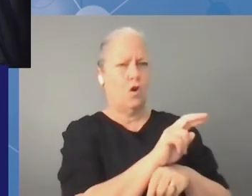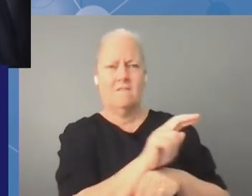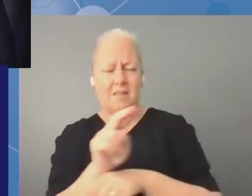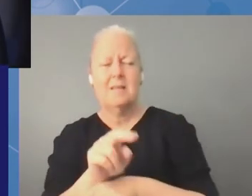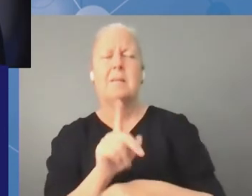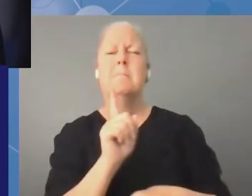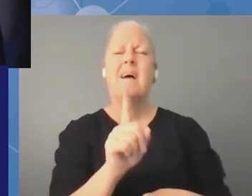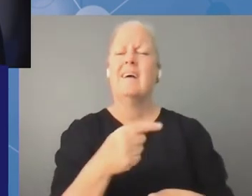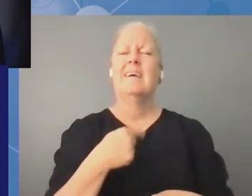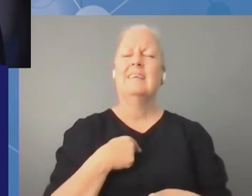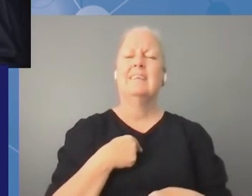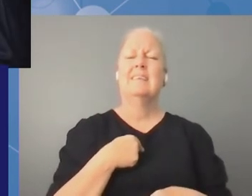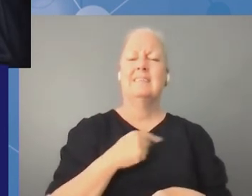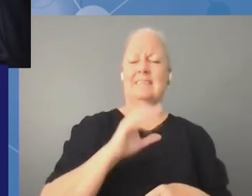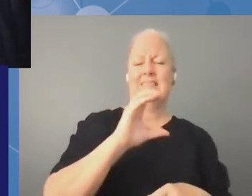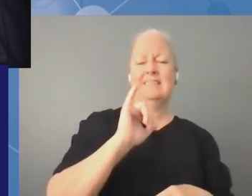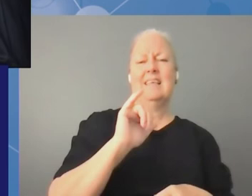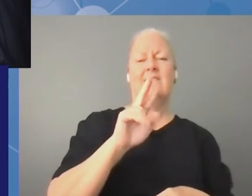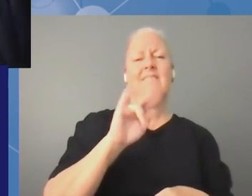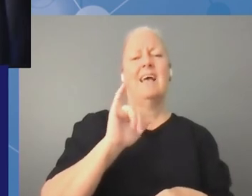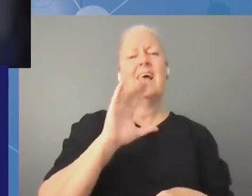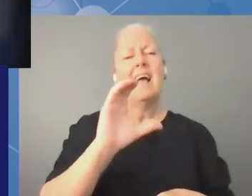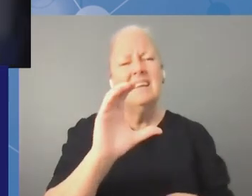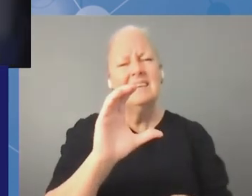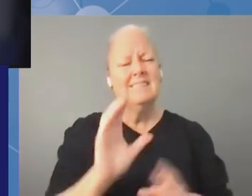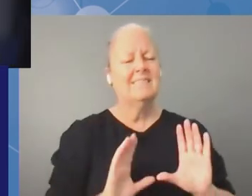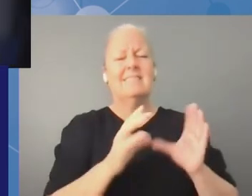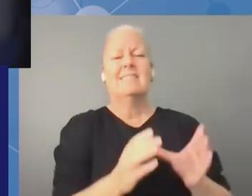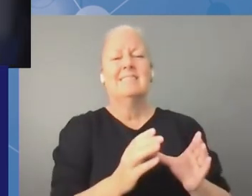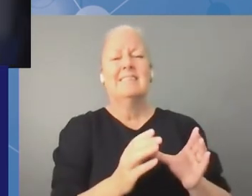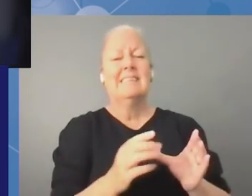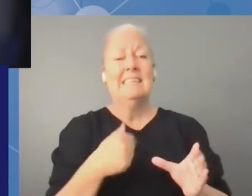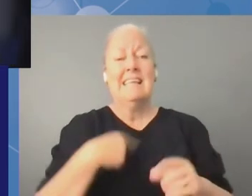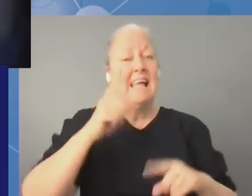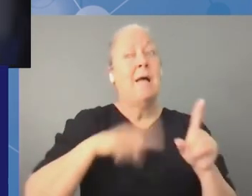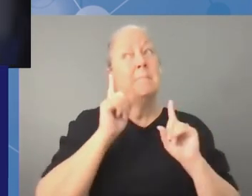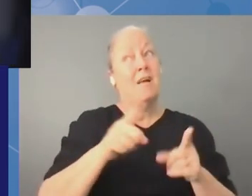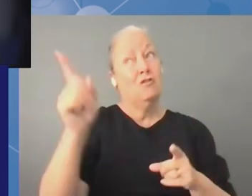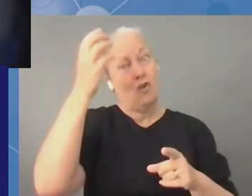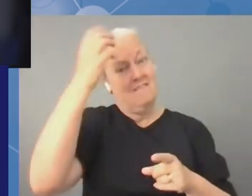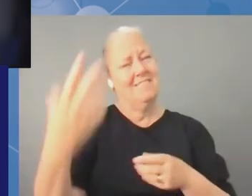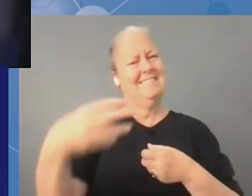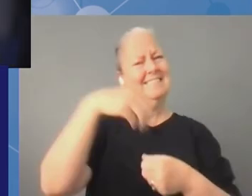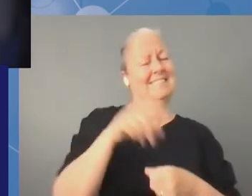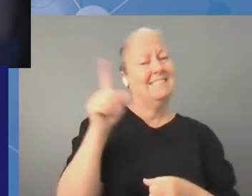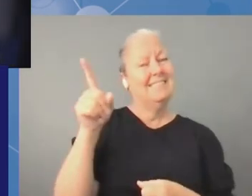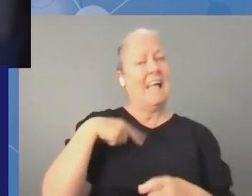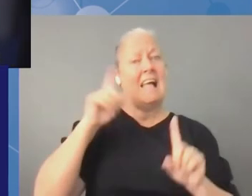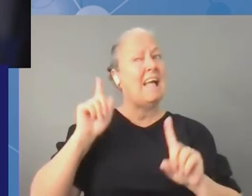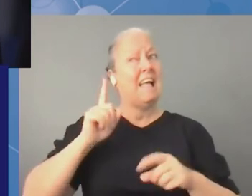society and we cannot do anything if we do not involve the governments and government representatives